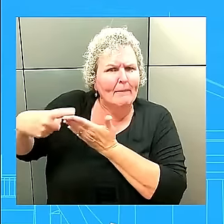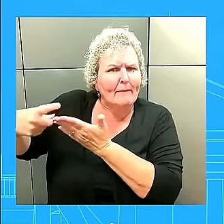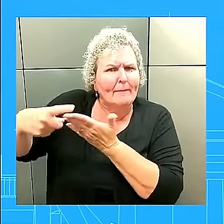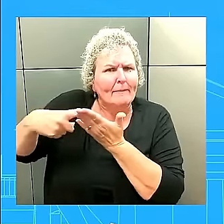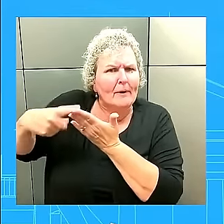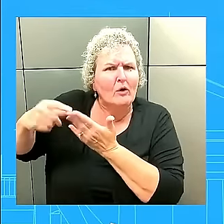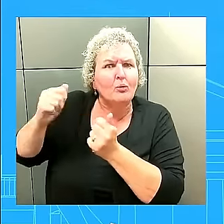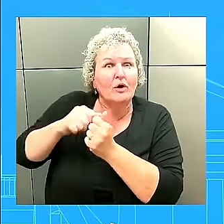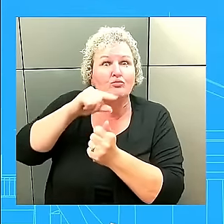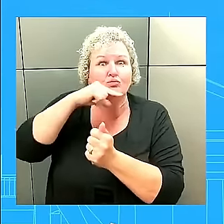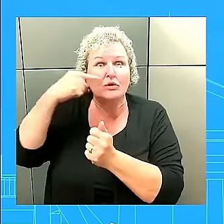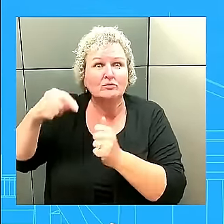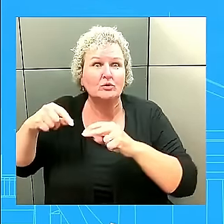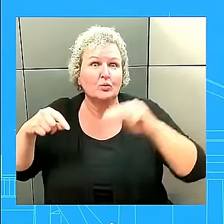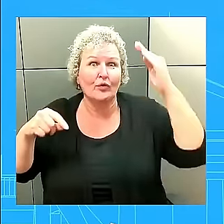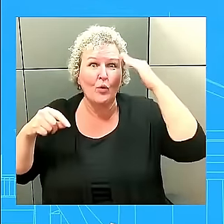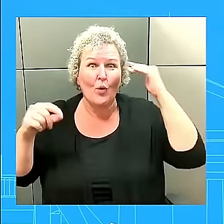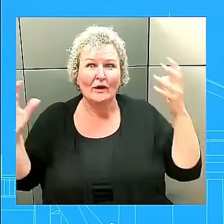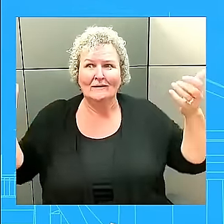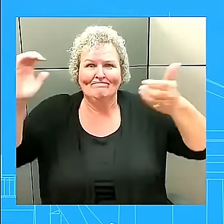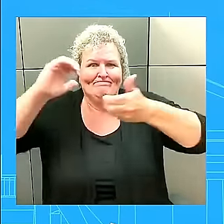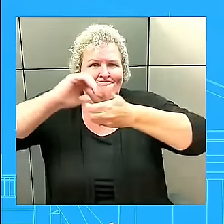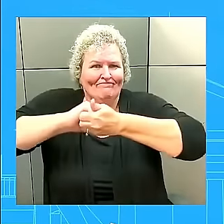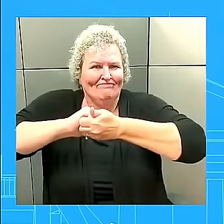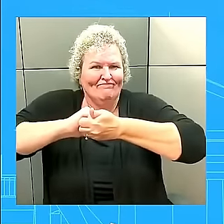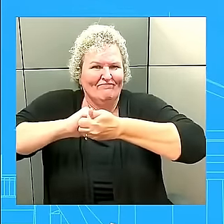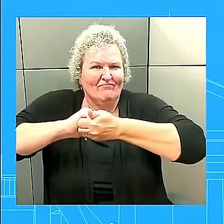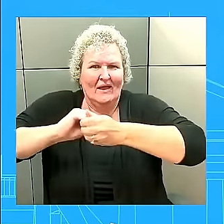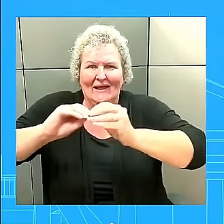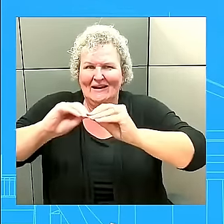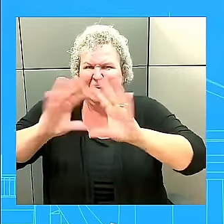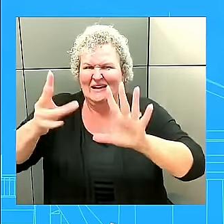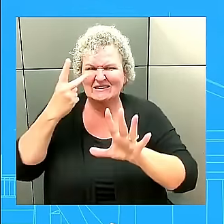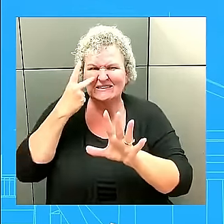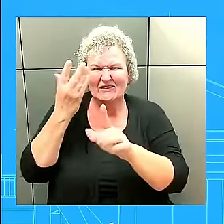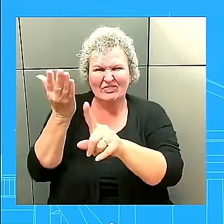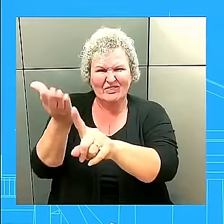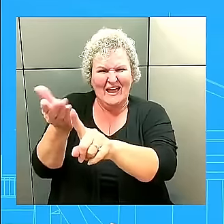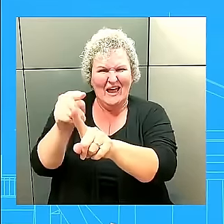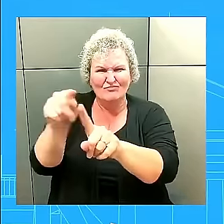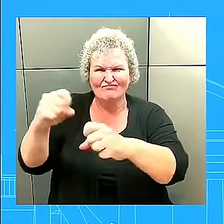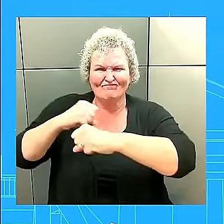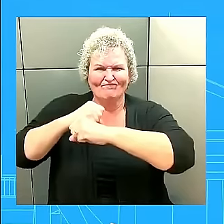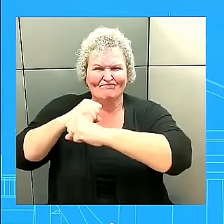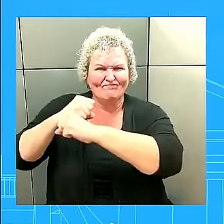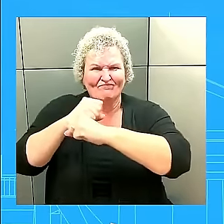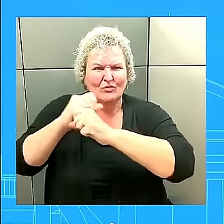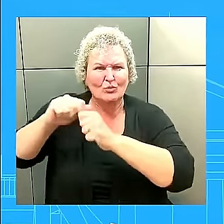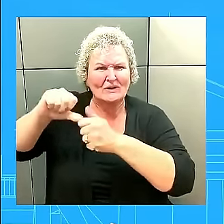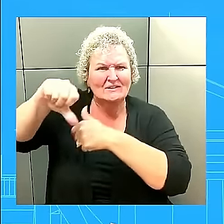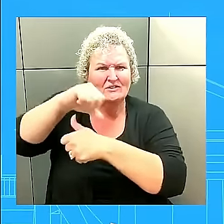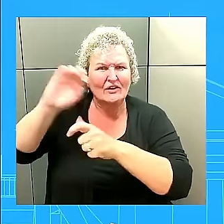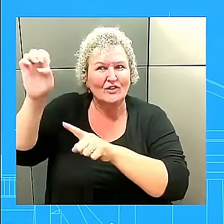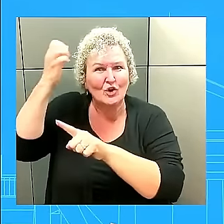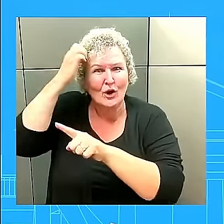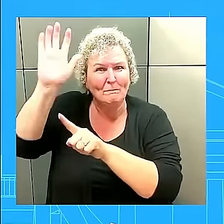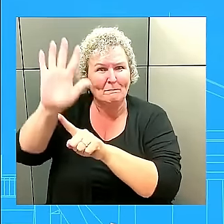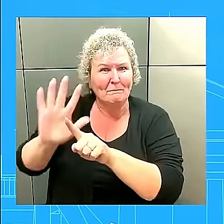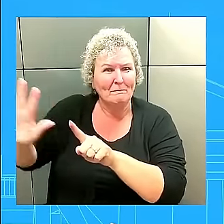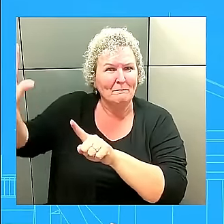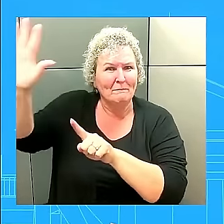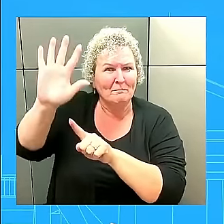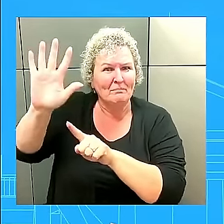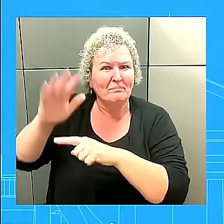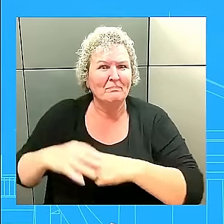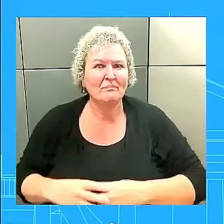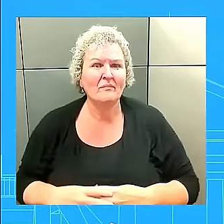as well as the Indo-Pacific. As we have said before, Russia's cooperation with the North Korean military is in violation of multiple